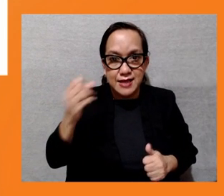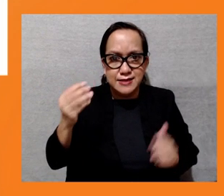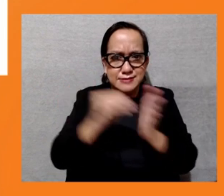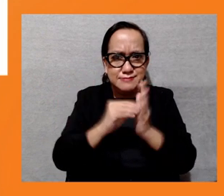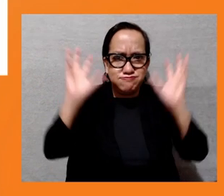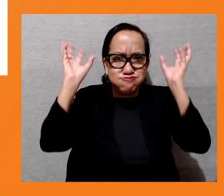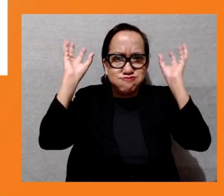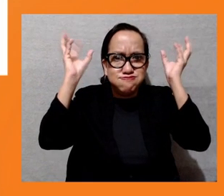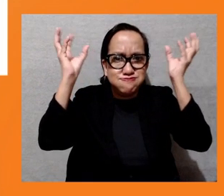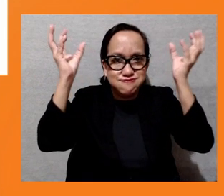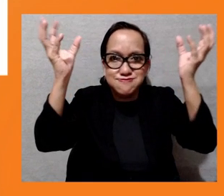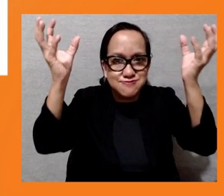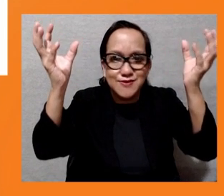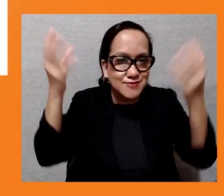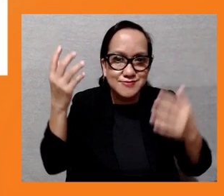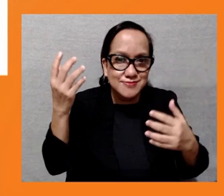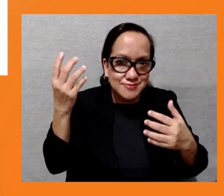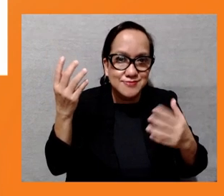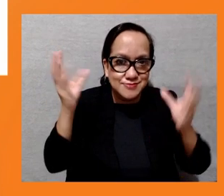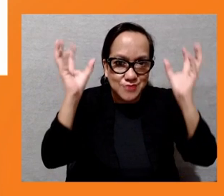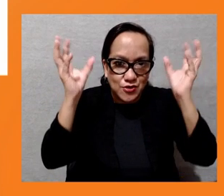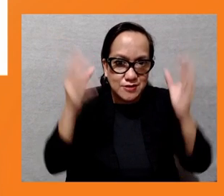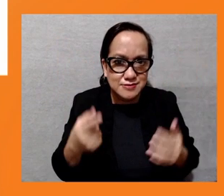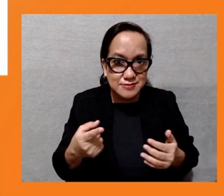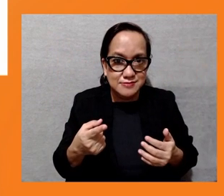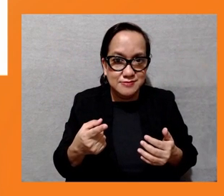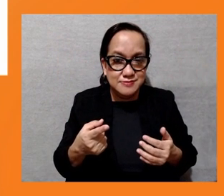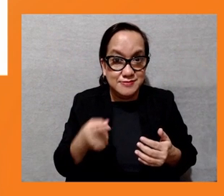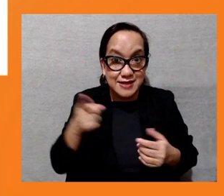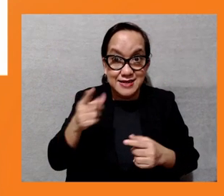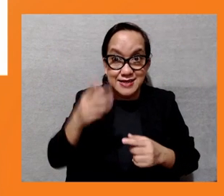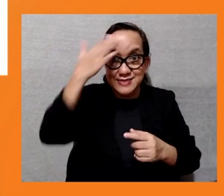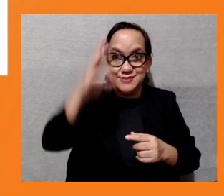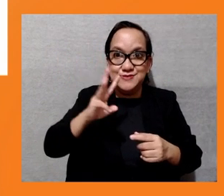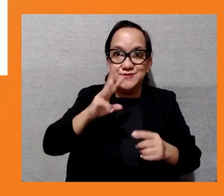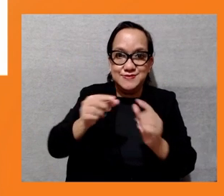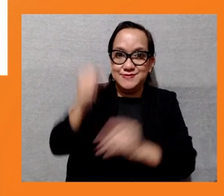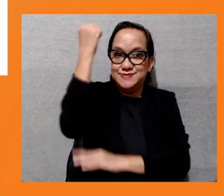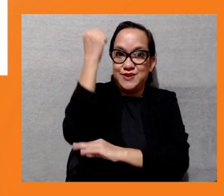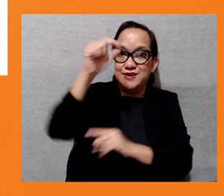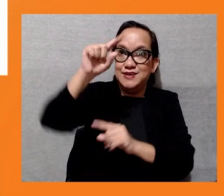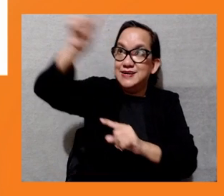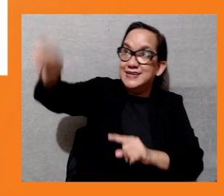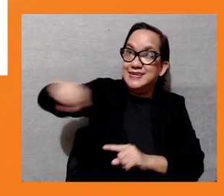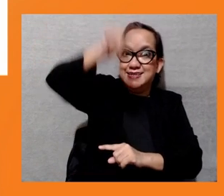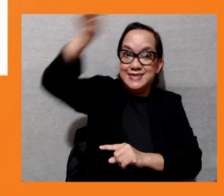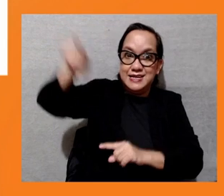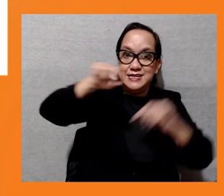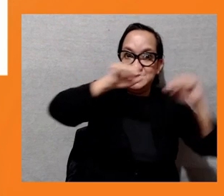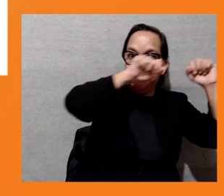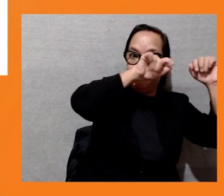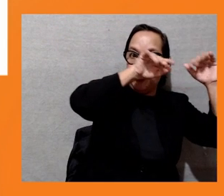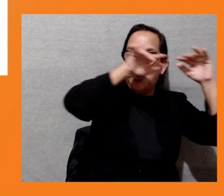the birds are are reaching in that area. And this is located within the Asian Bird